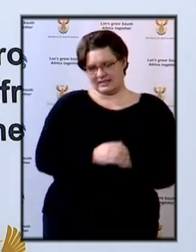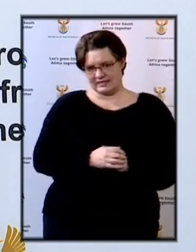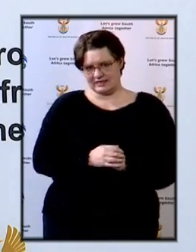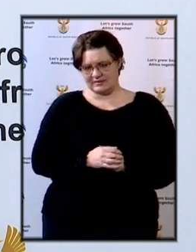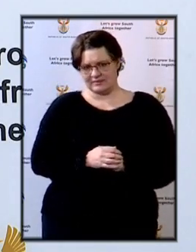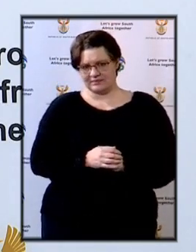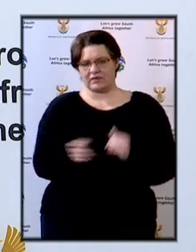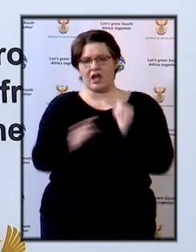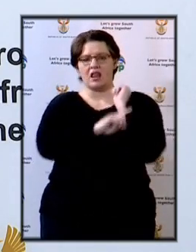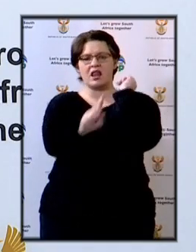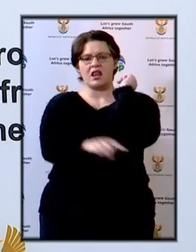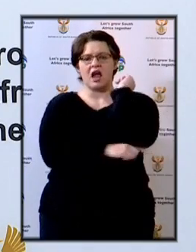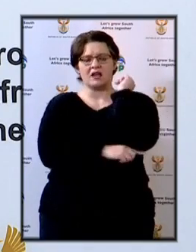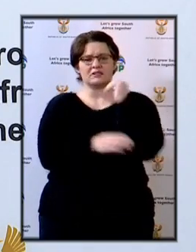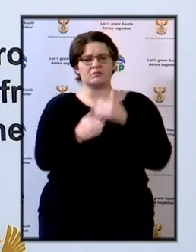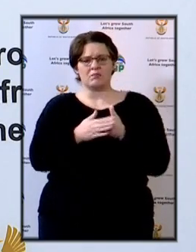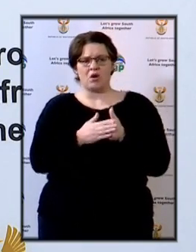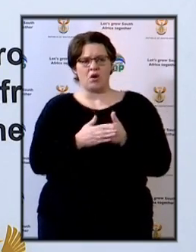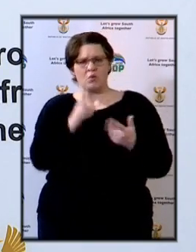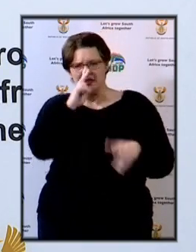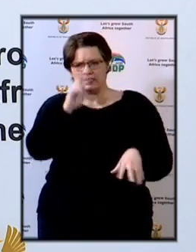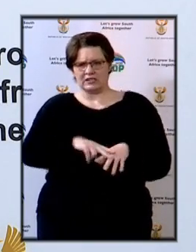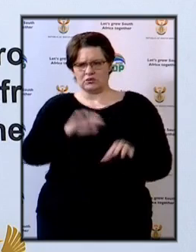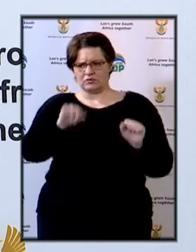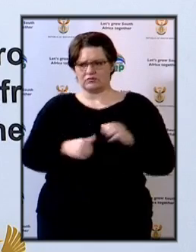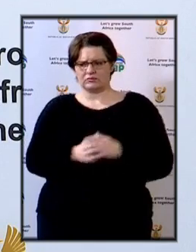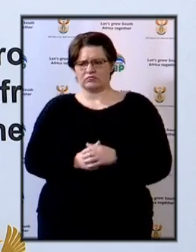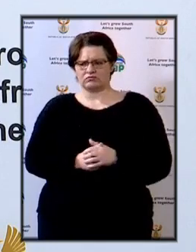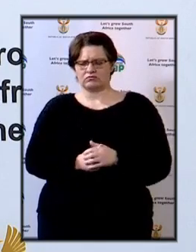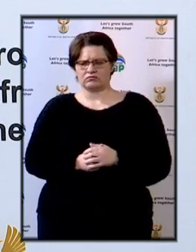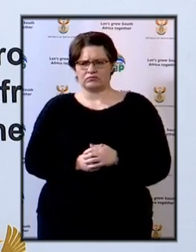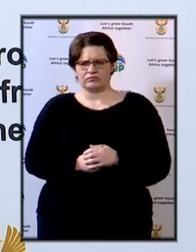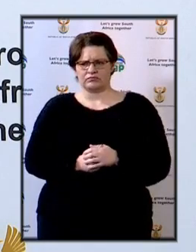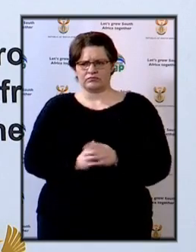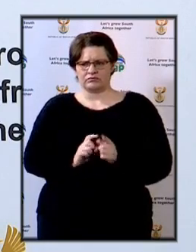can we get a last round if there is any we really need to wind up